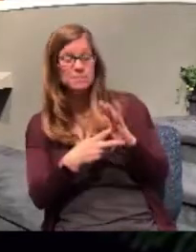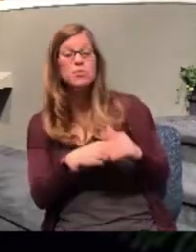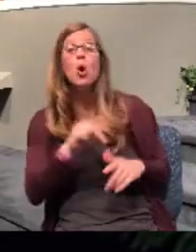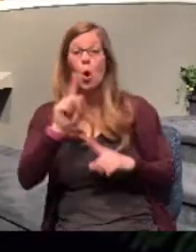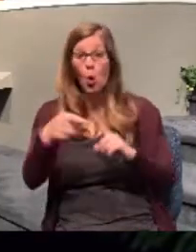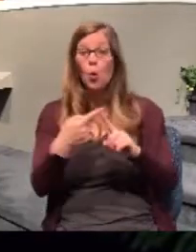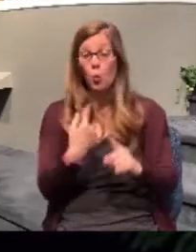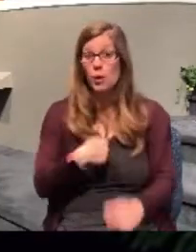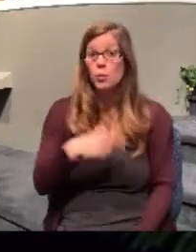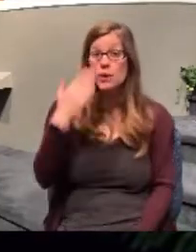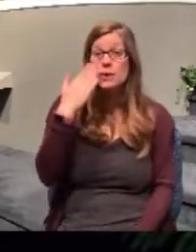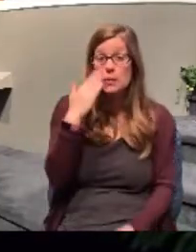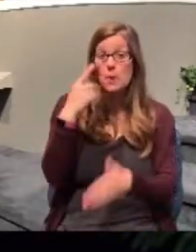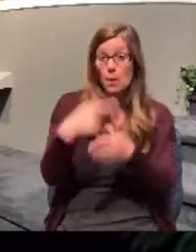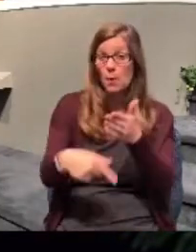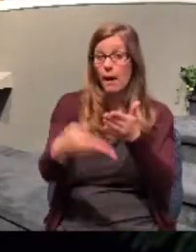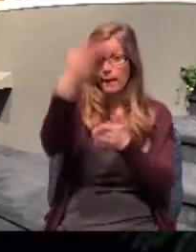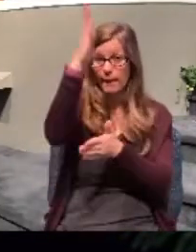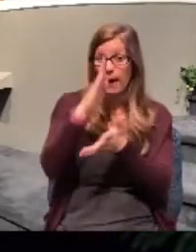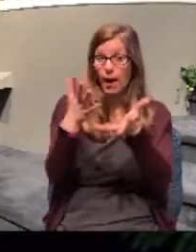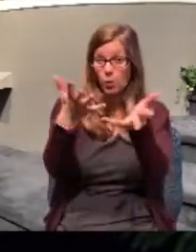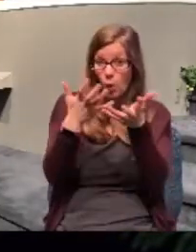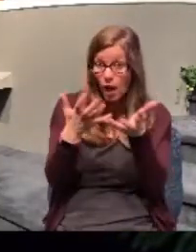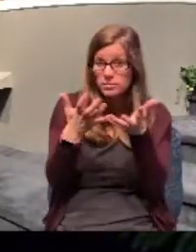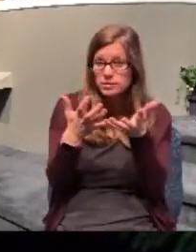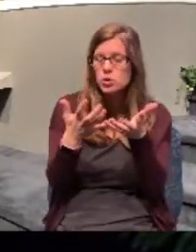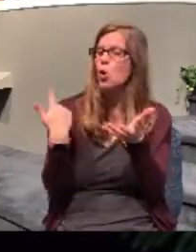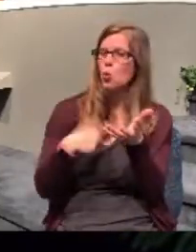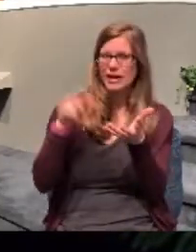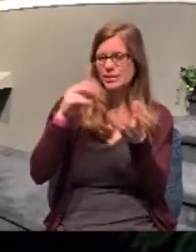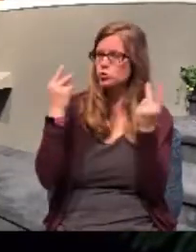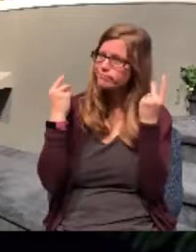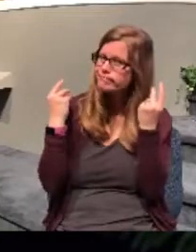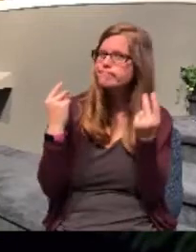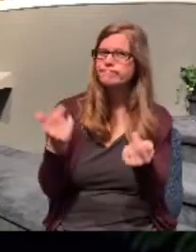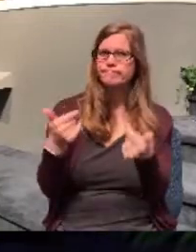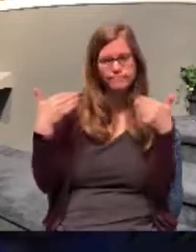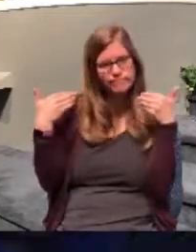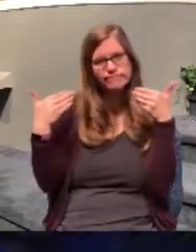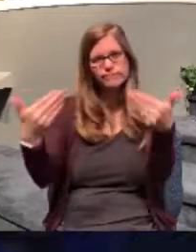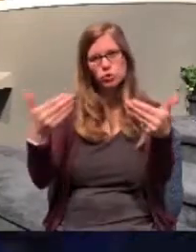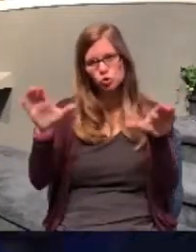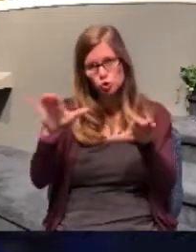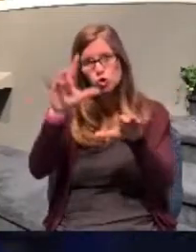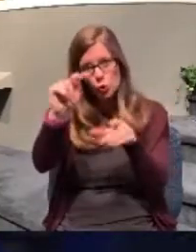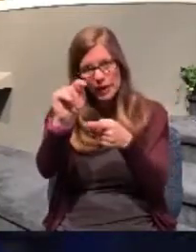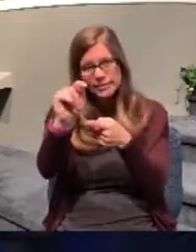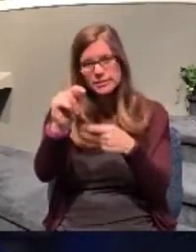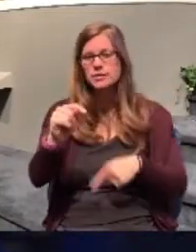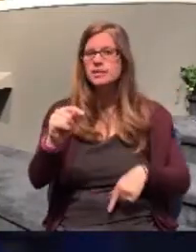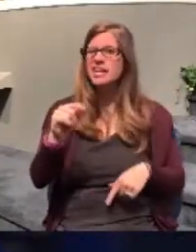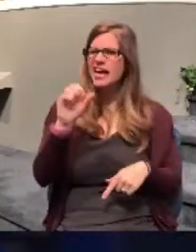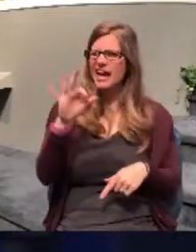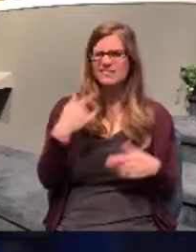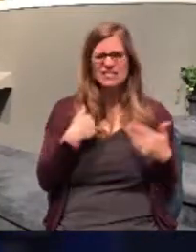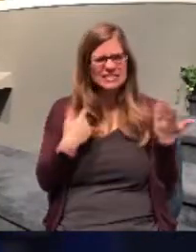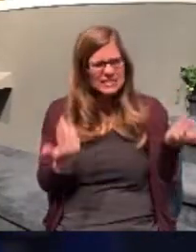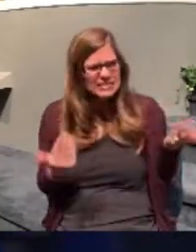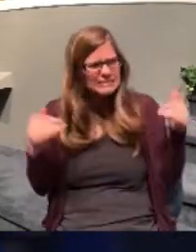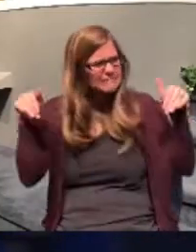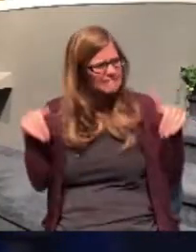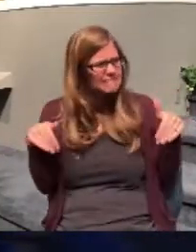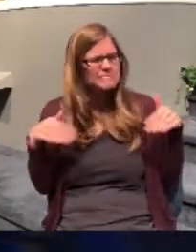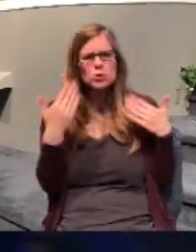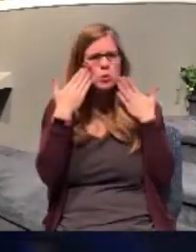God wants us to do, we should immediately endeavor to do it. When we don't know what he wants us to do, we're in a